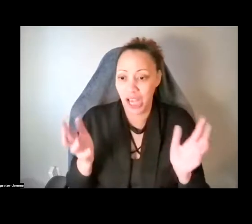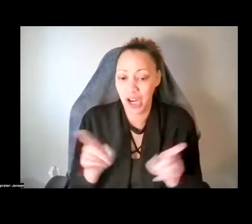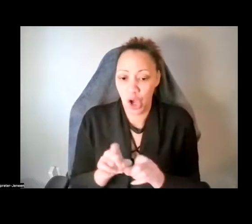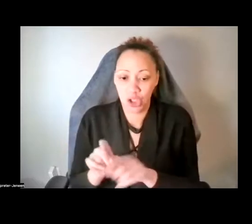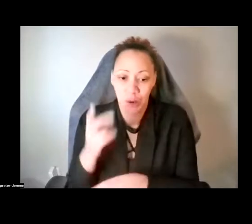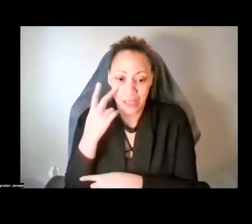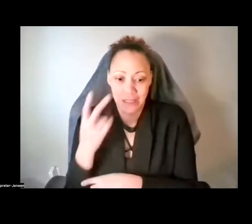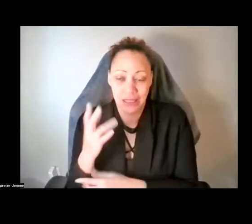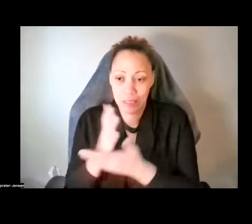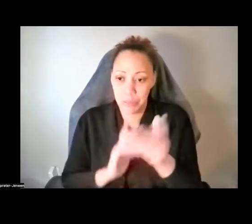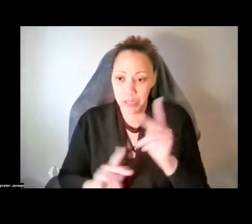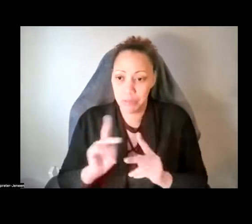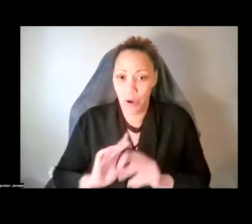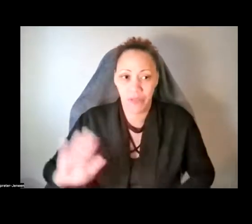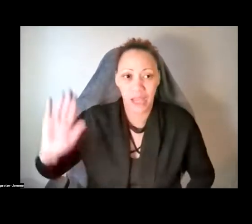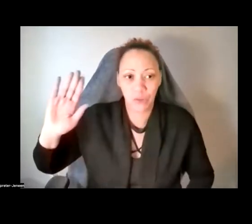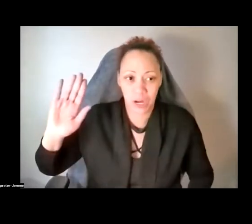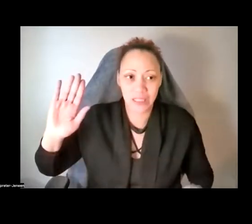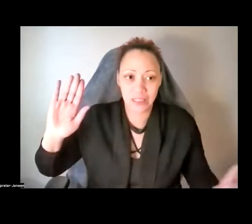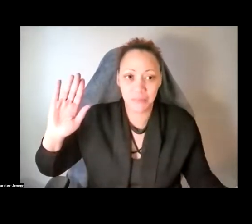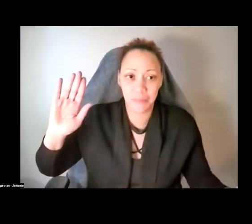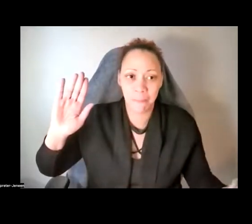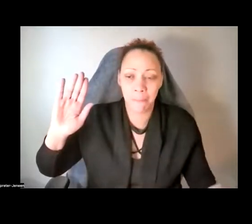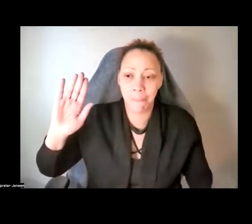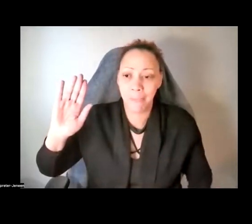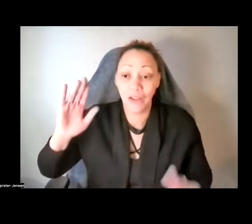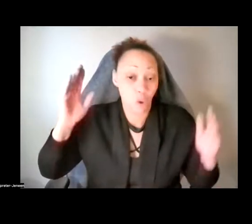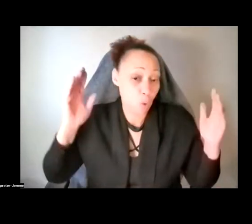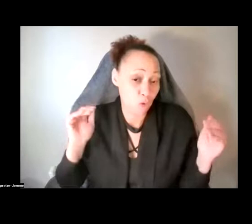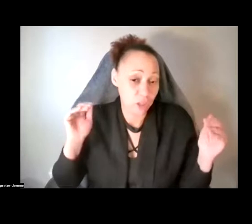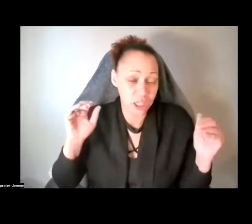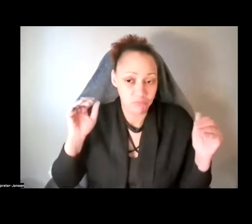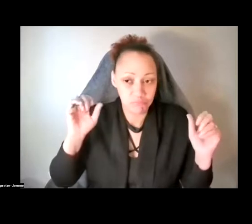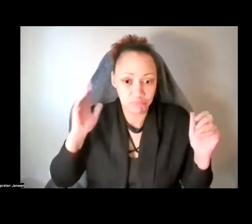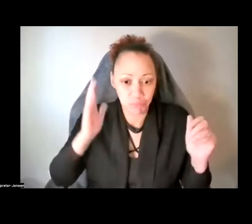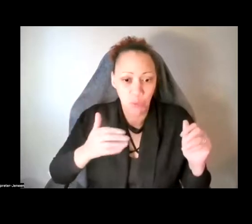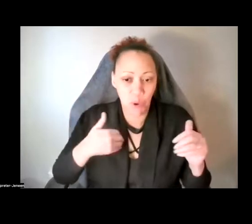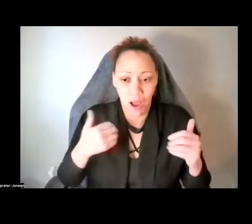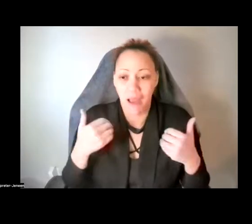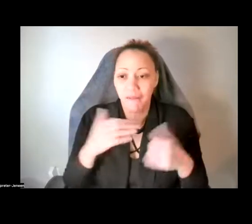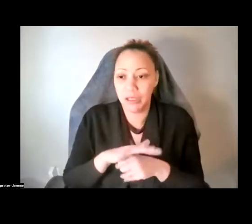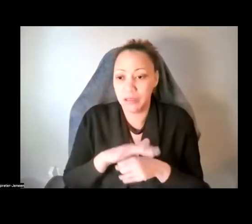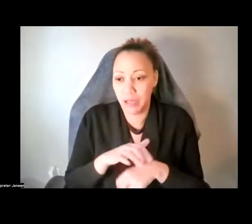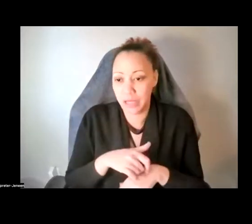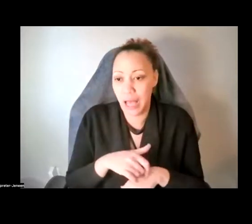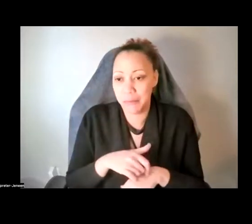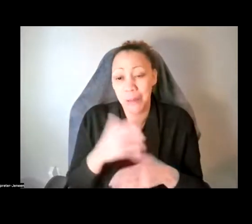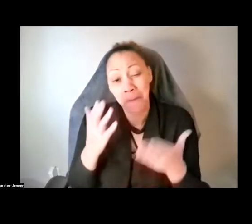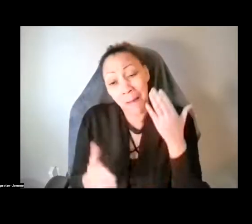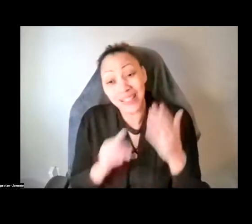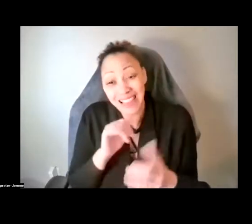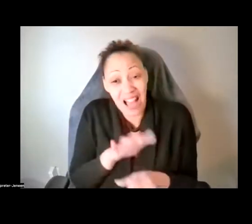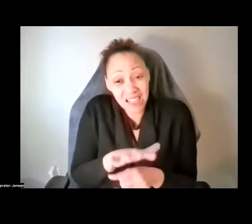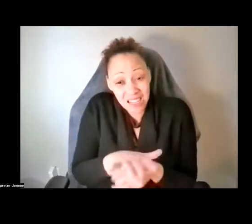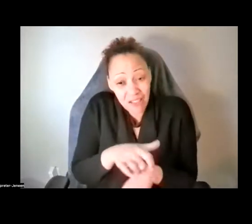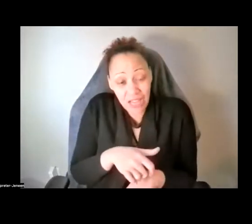some folks have their, have their hands raised. Um, so hopefully we will have time. Uh, well, we will probably not have time to